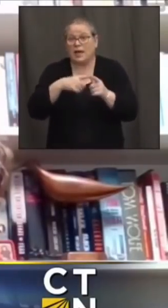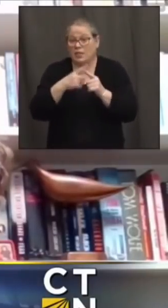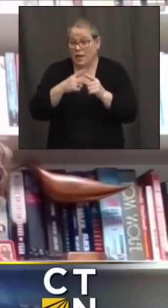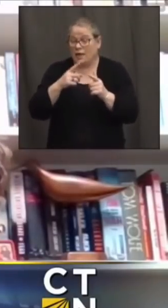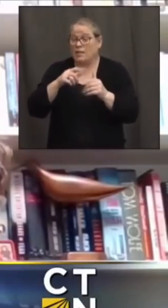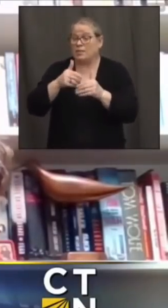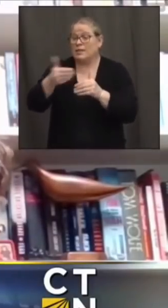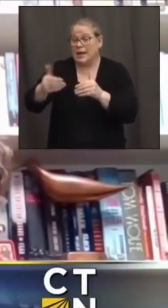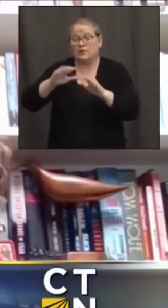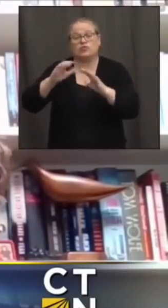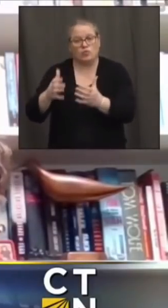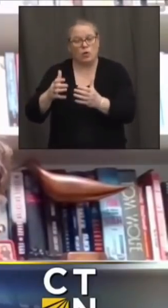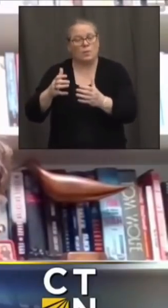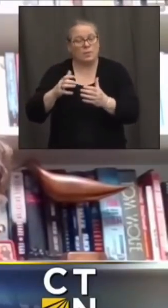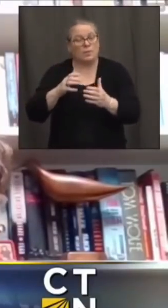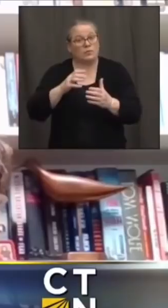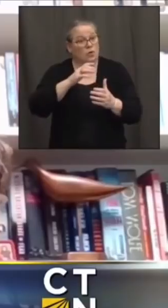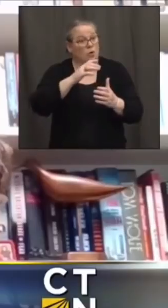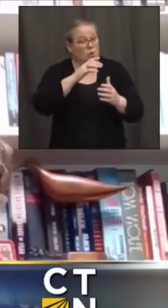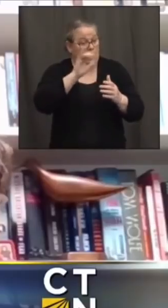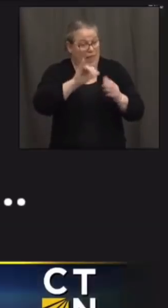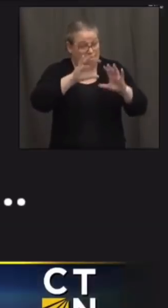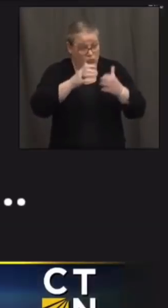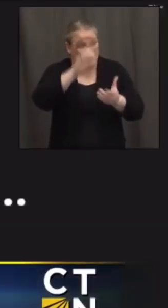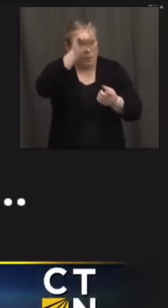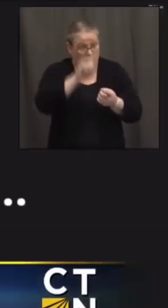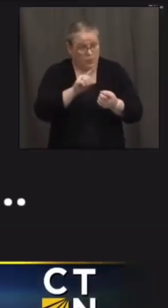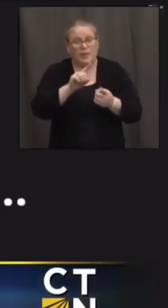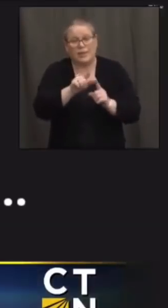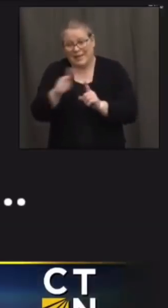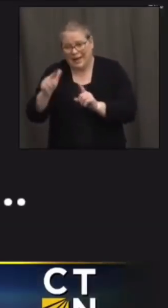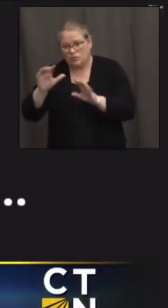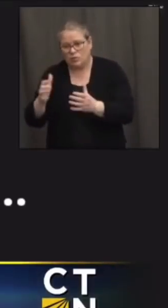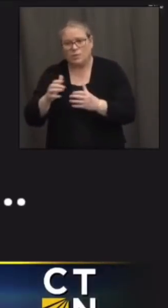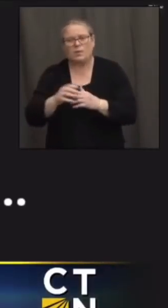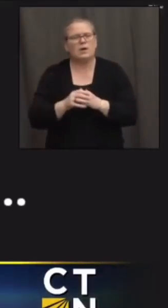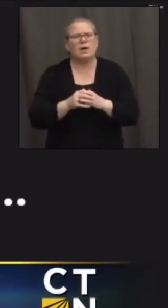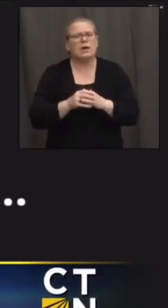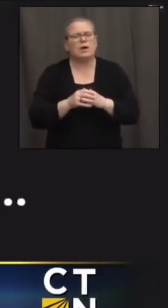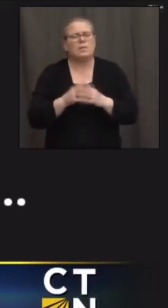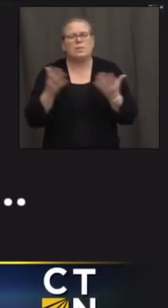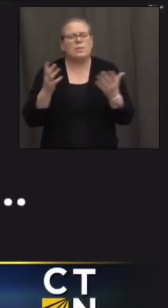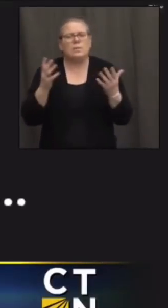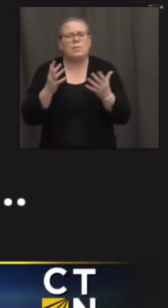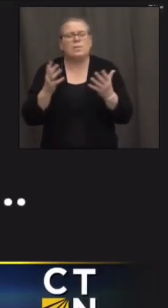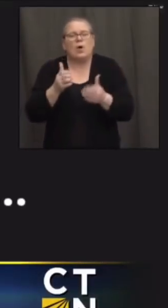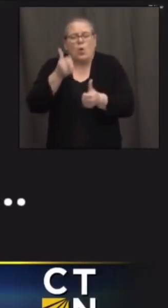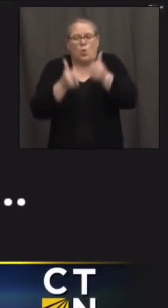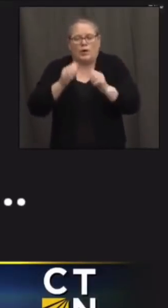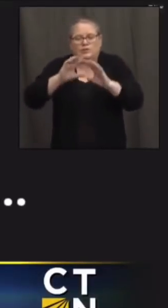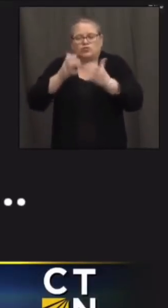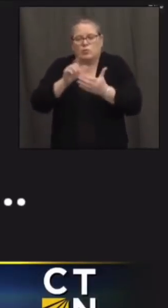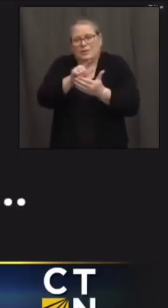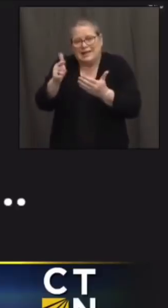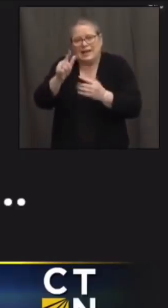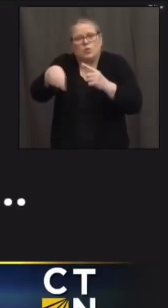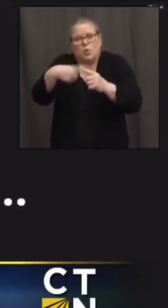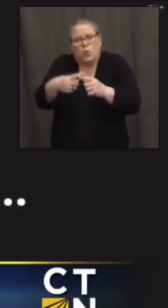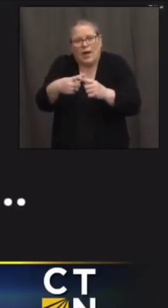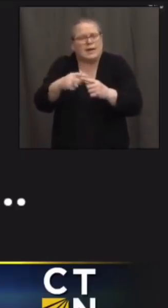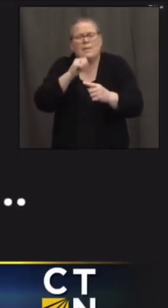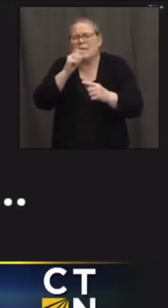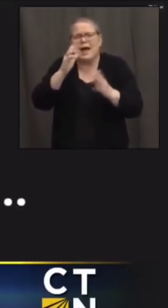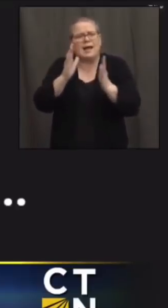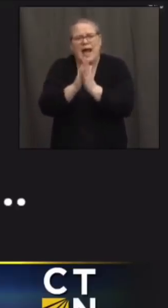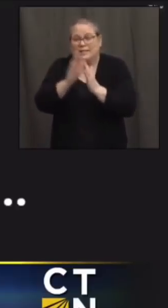slackens and the supply is available i'm sorry but when will the state announce which group is next i'm not asking when